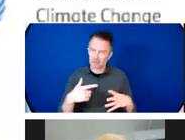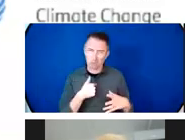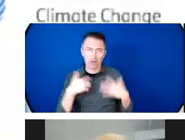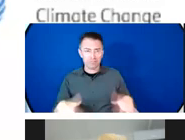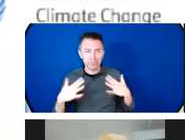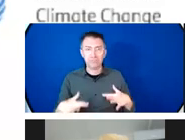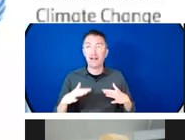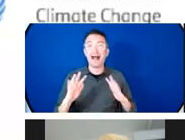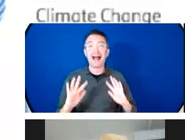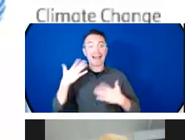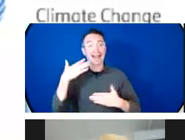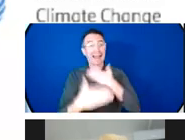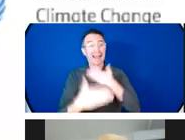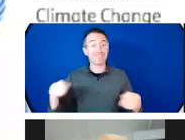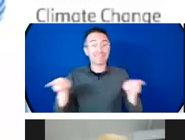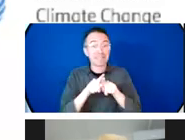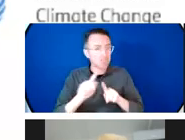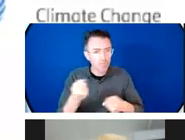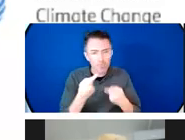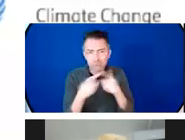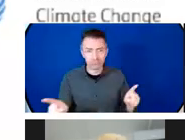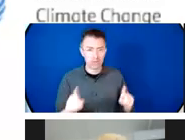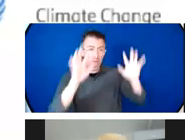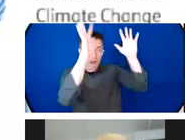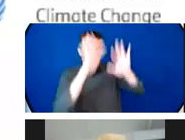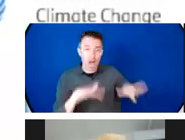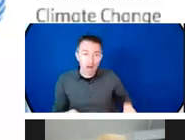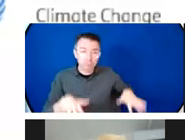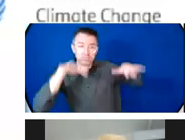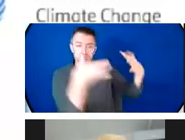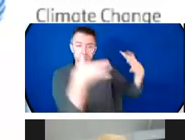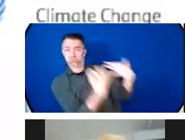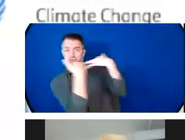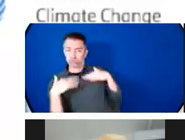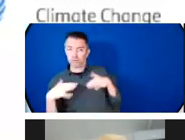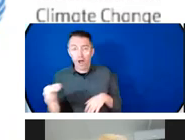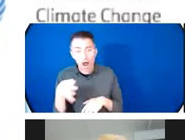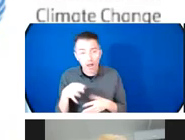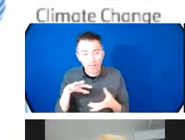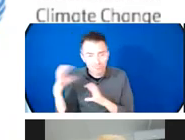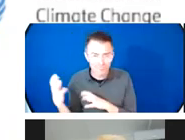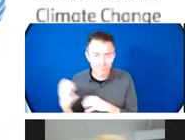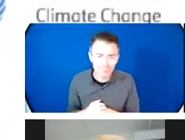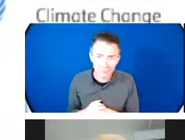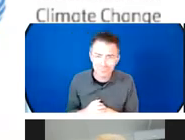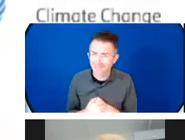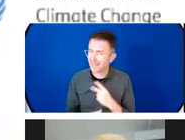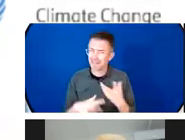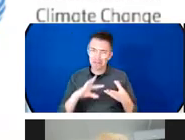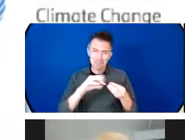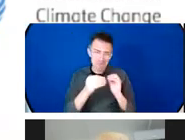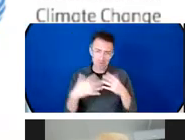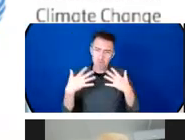and prophecies that evolve slowly, such as level rises